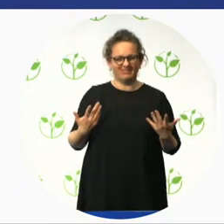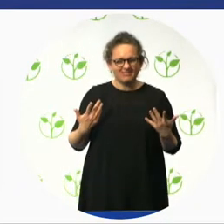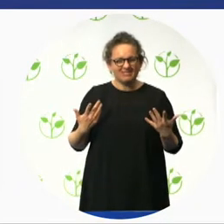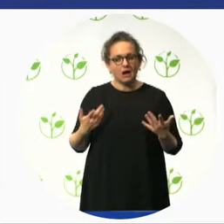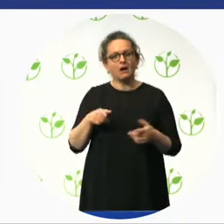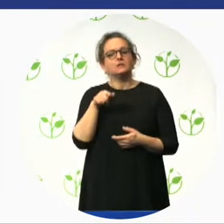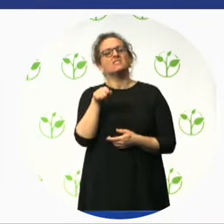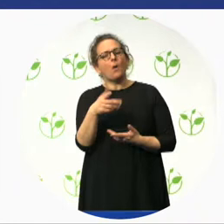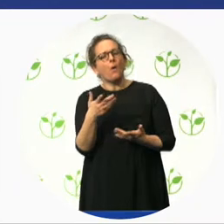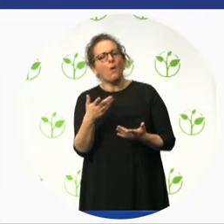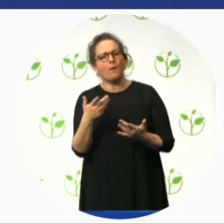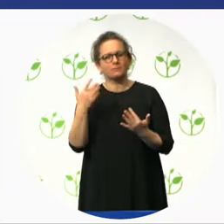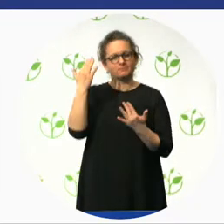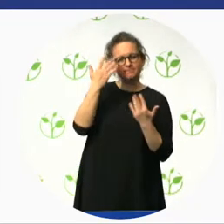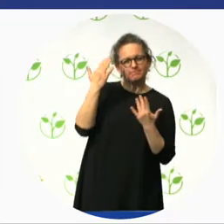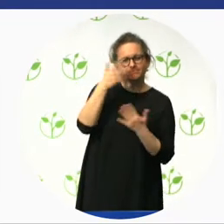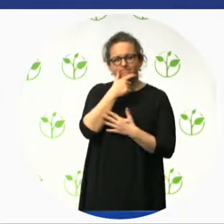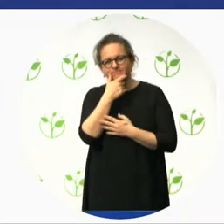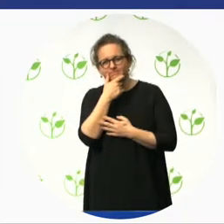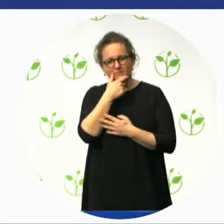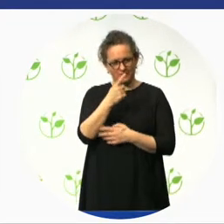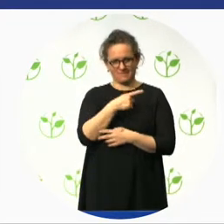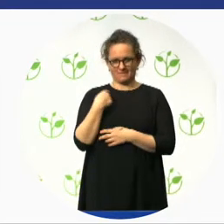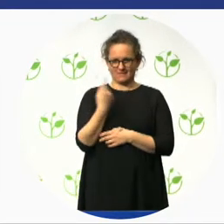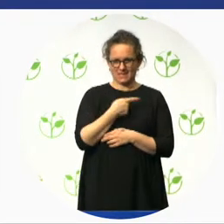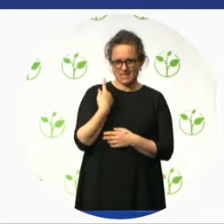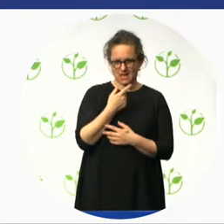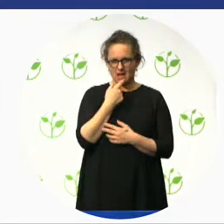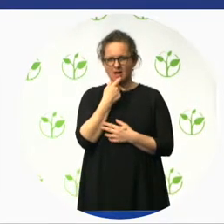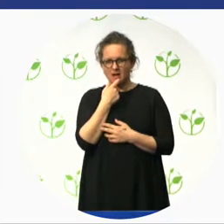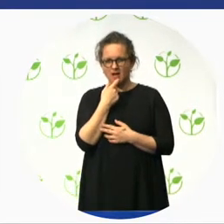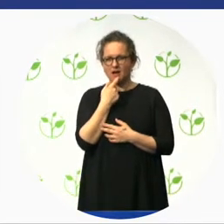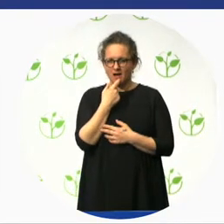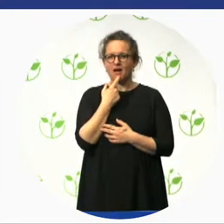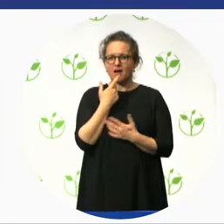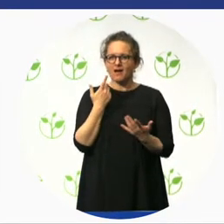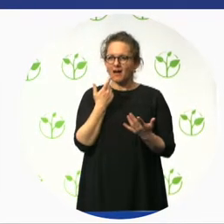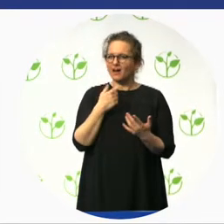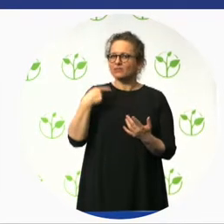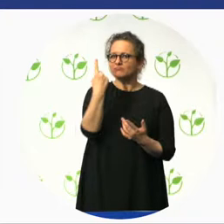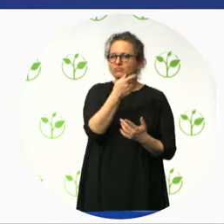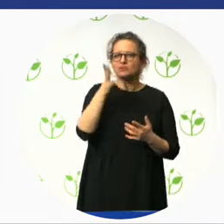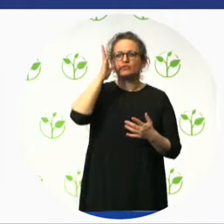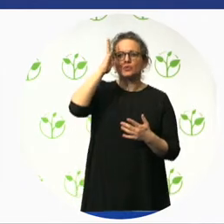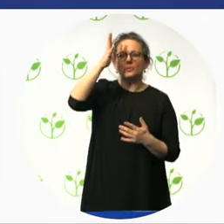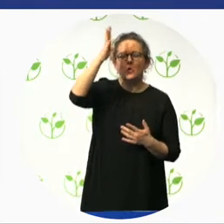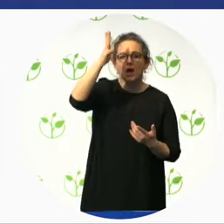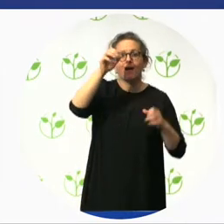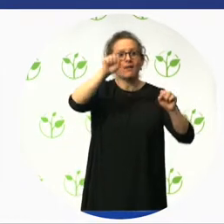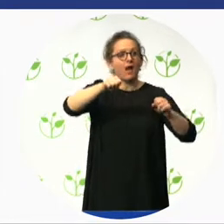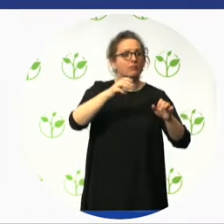If we're helping create meaningful access in the built environment using universal design, it's benefiting